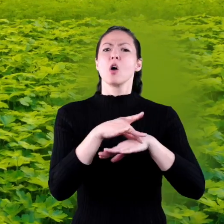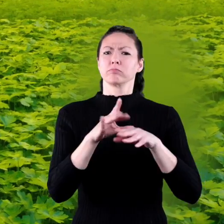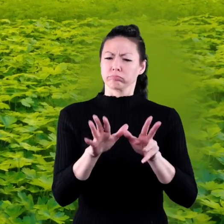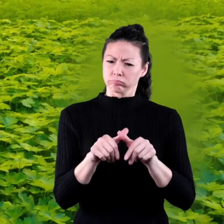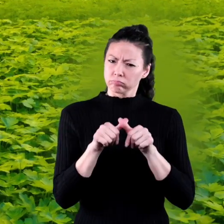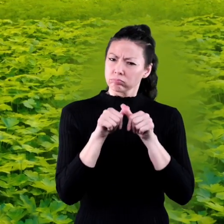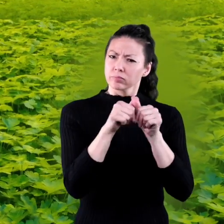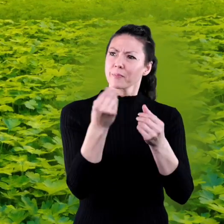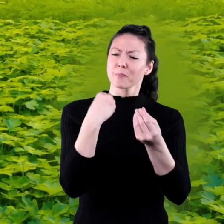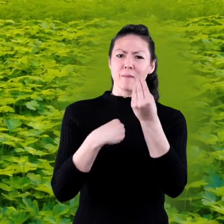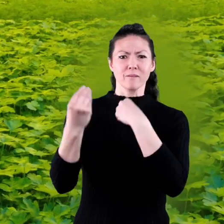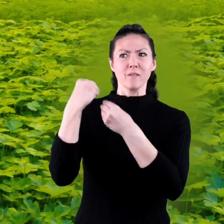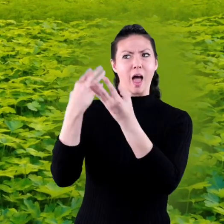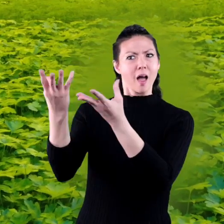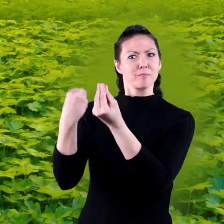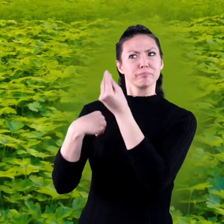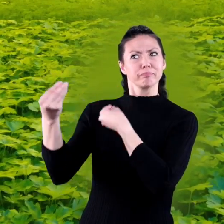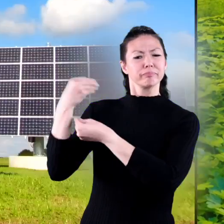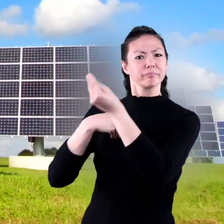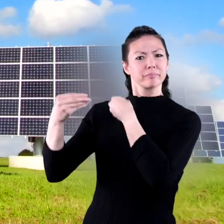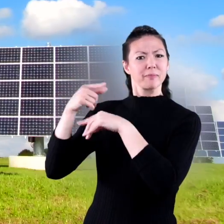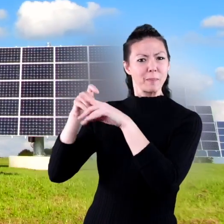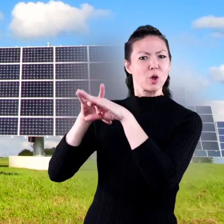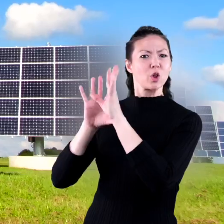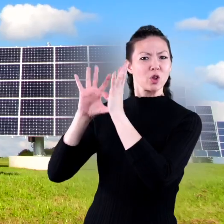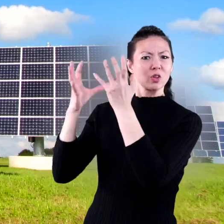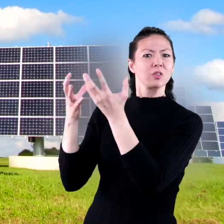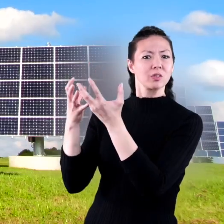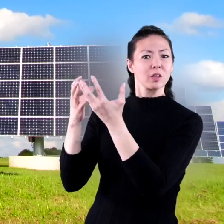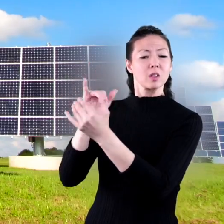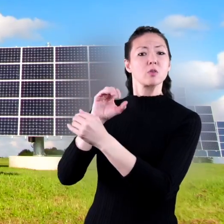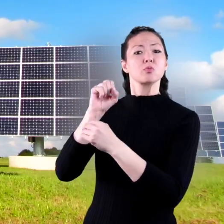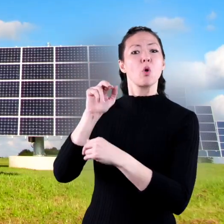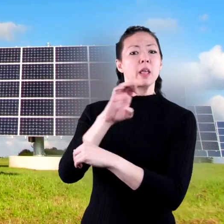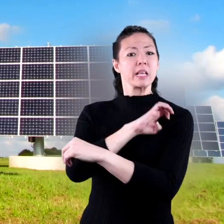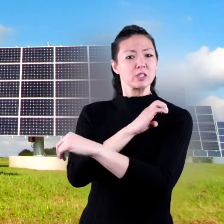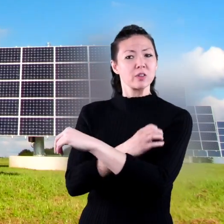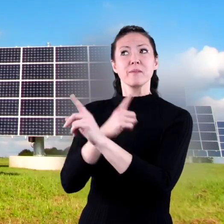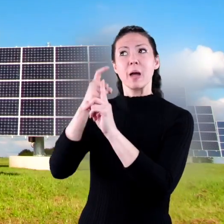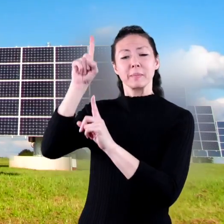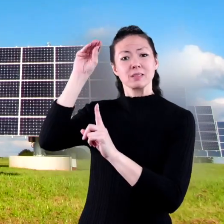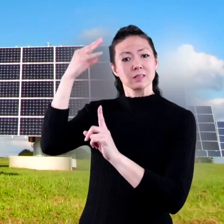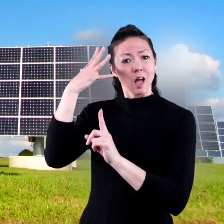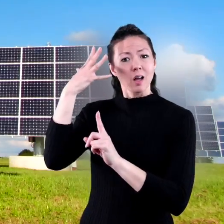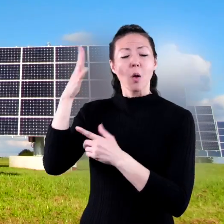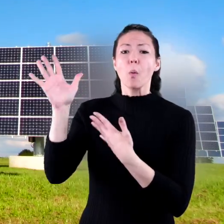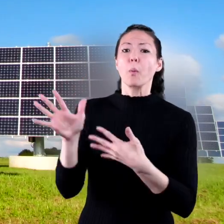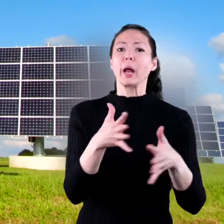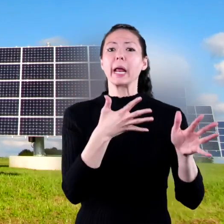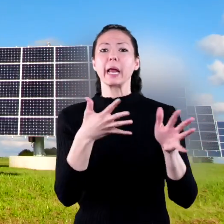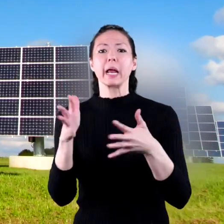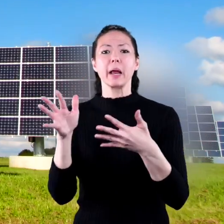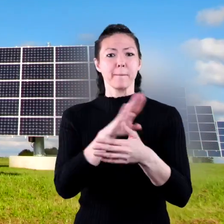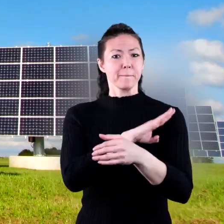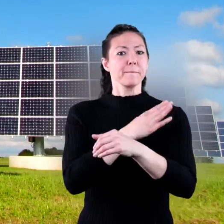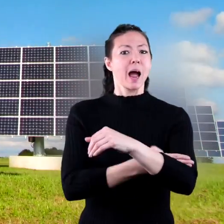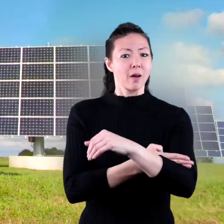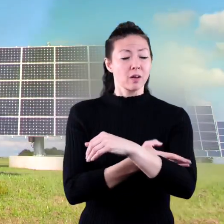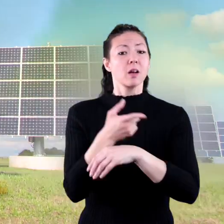things that the Earth continues to provide, as well as solar energy from the sun and power from the wind.